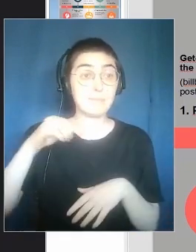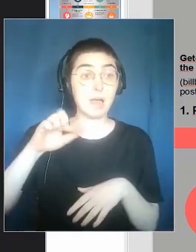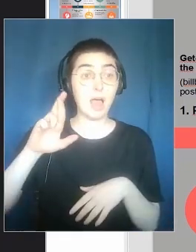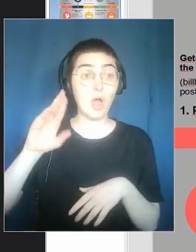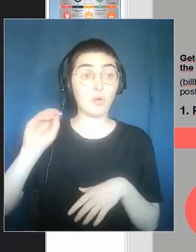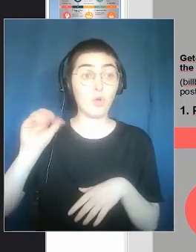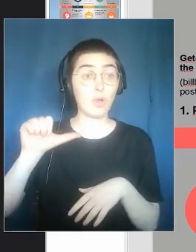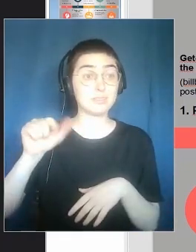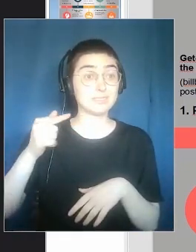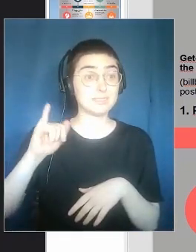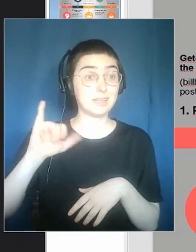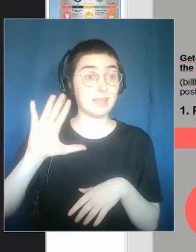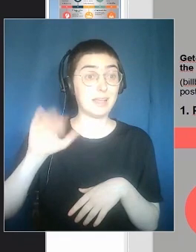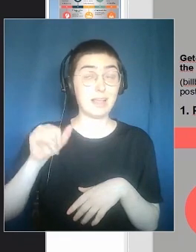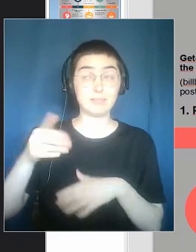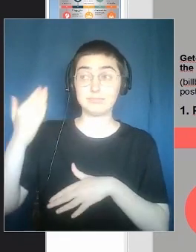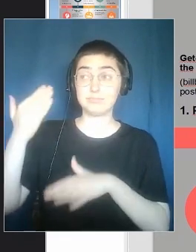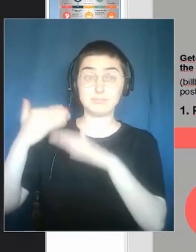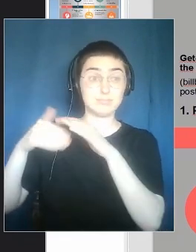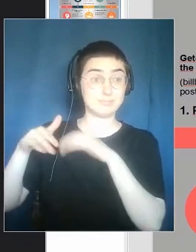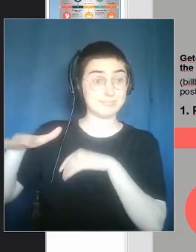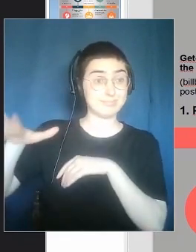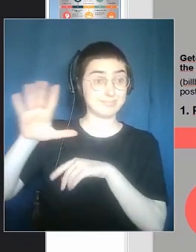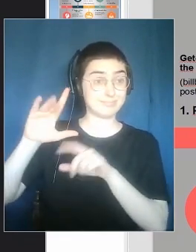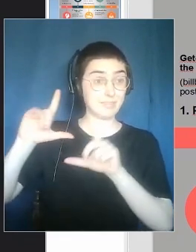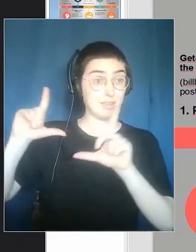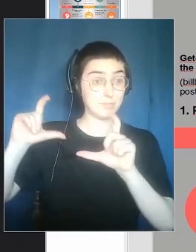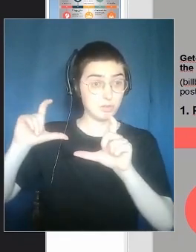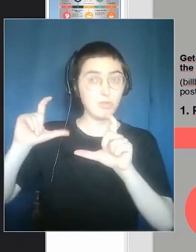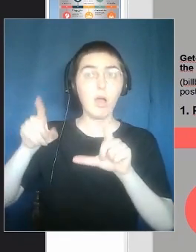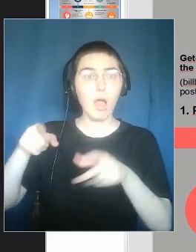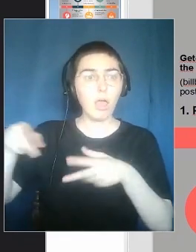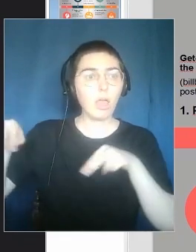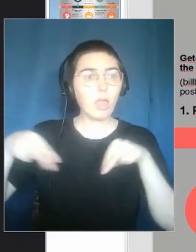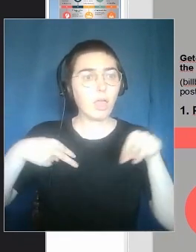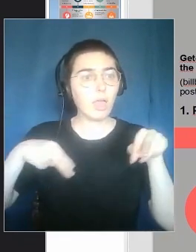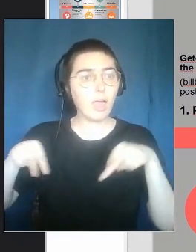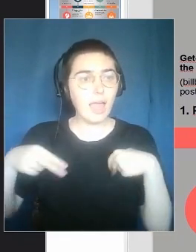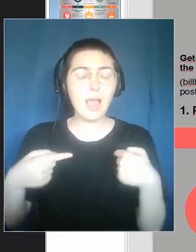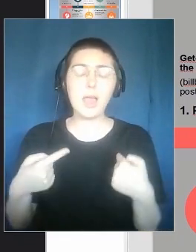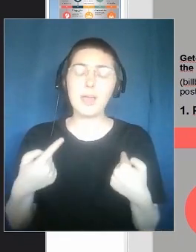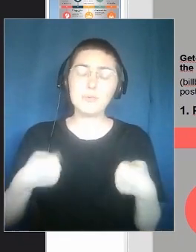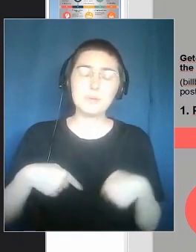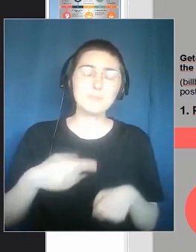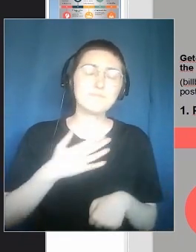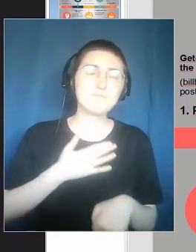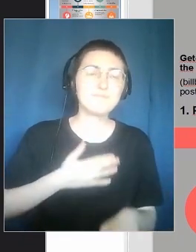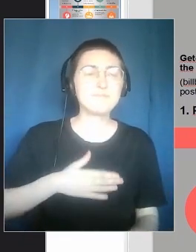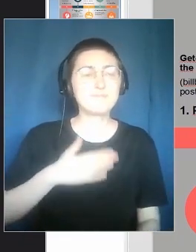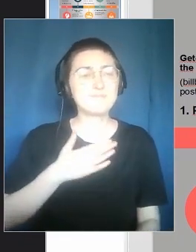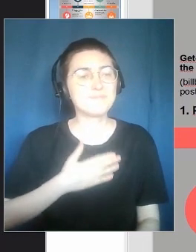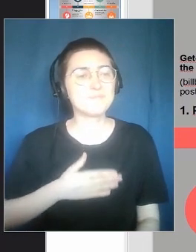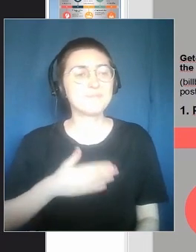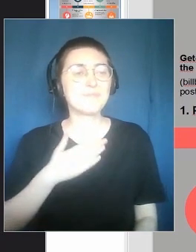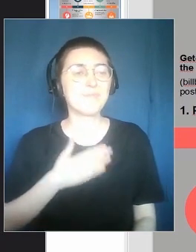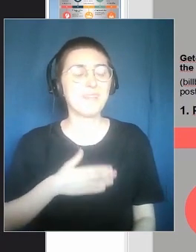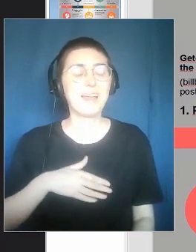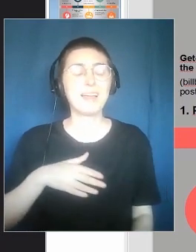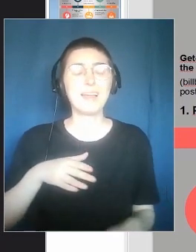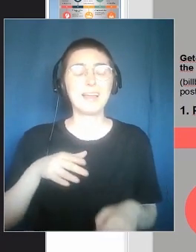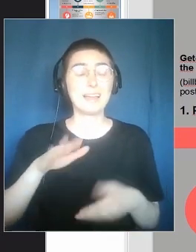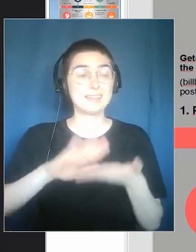to interact. In Marostica, we wanted to dance. We are tempted to,